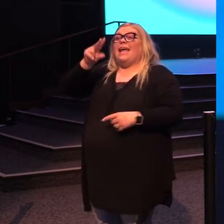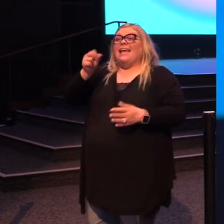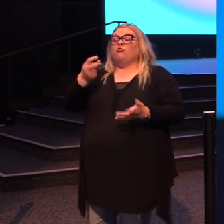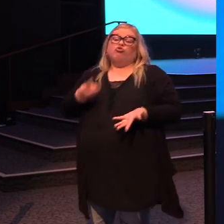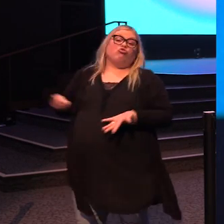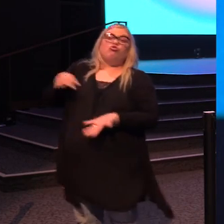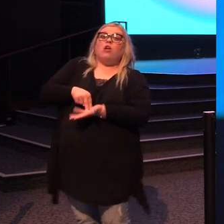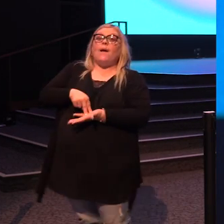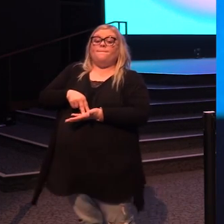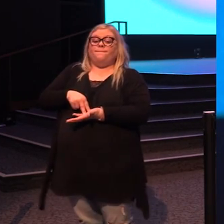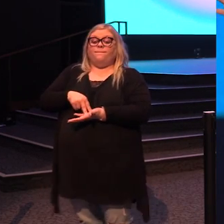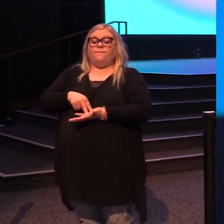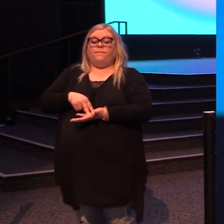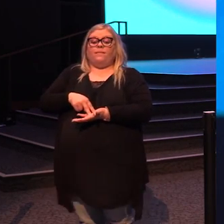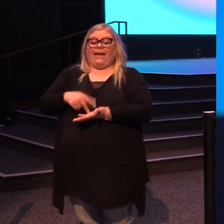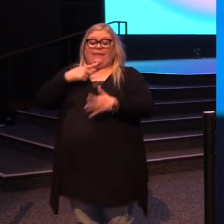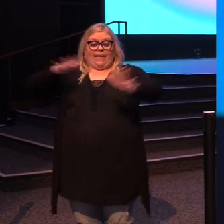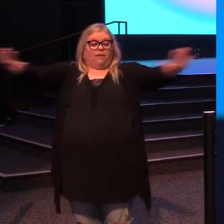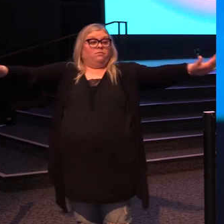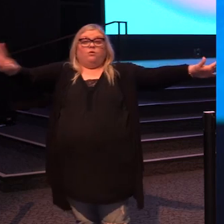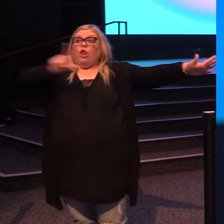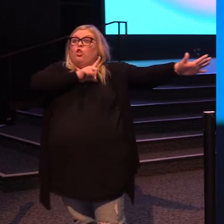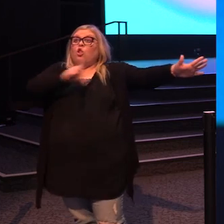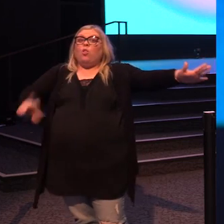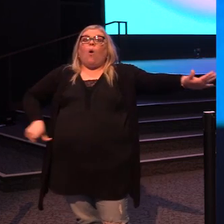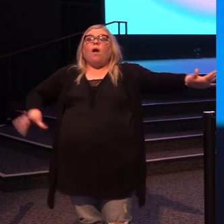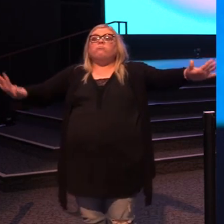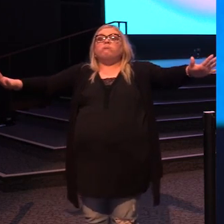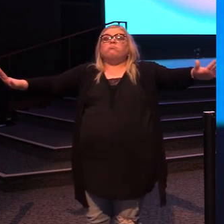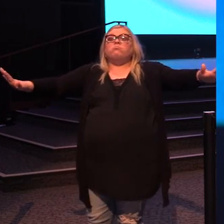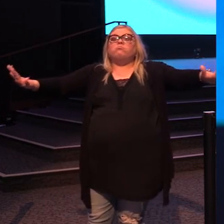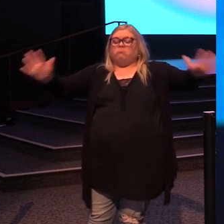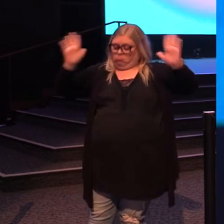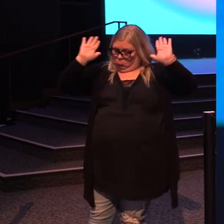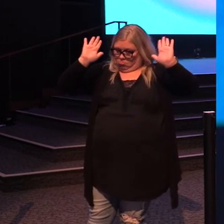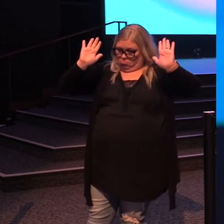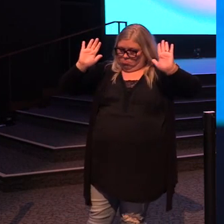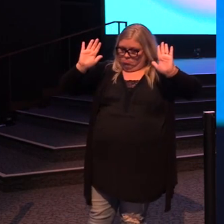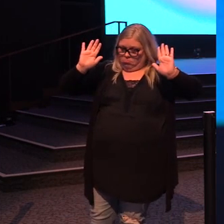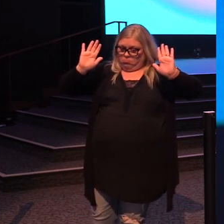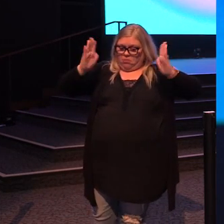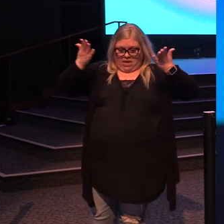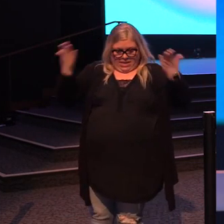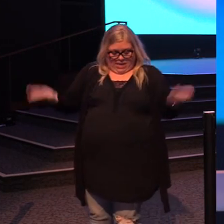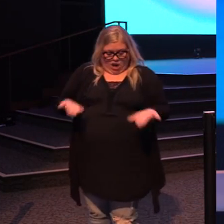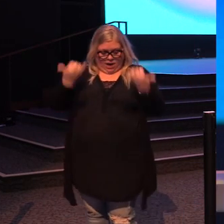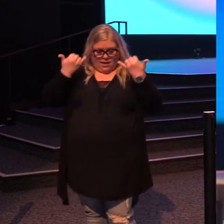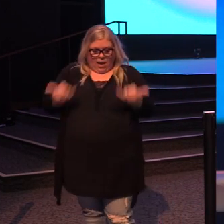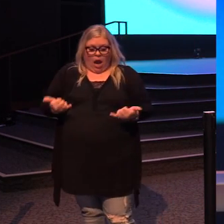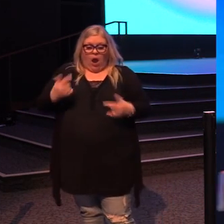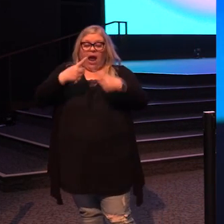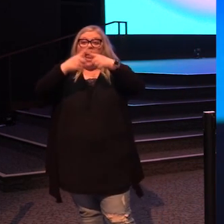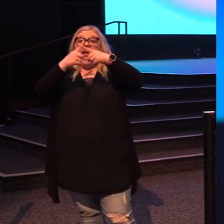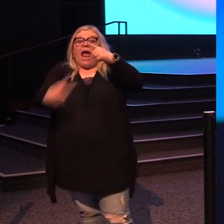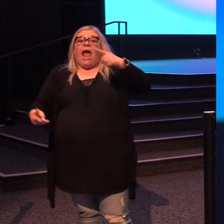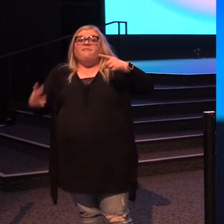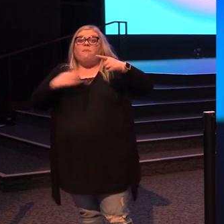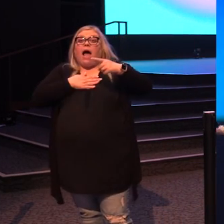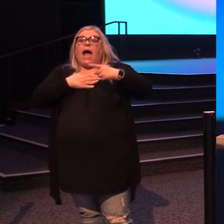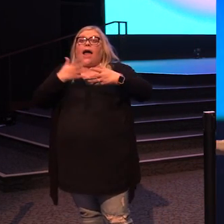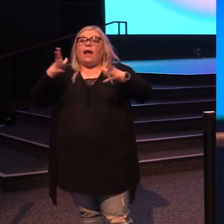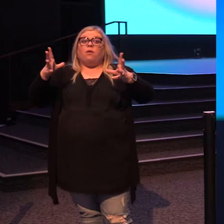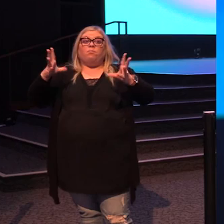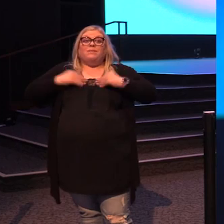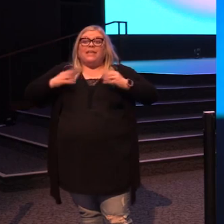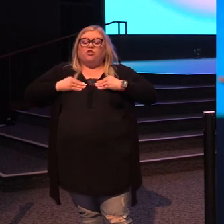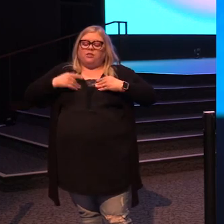and he said, Lord, look, here and now I give half of my possessions to the